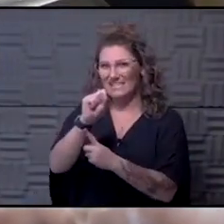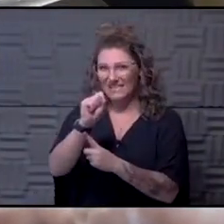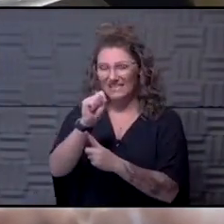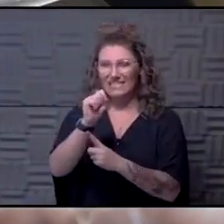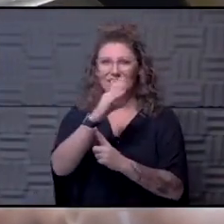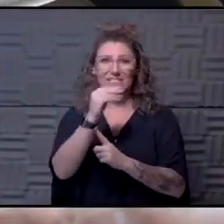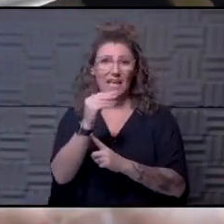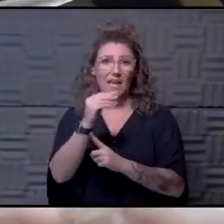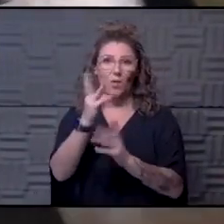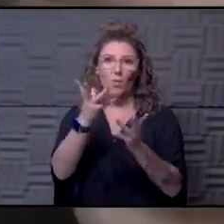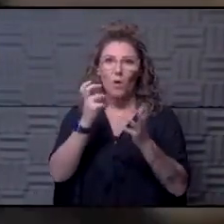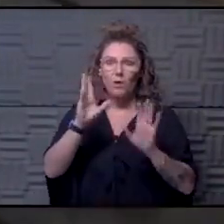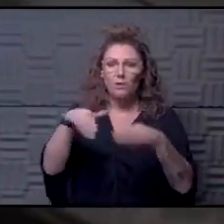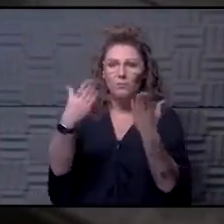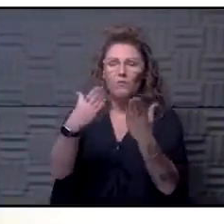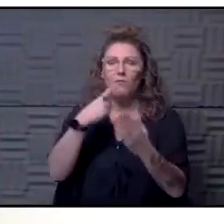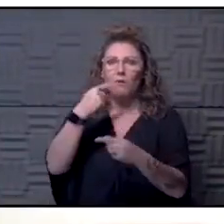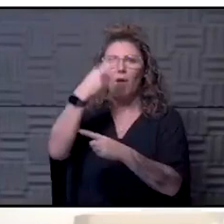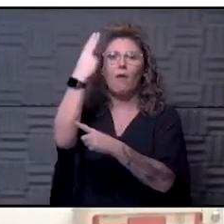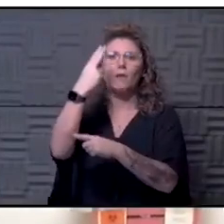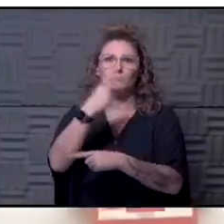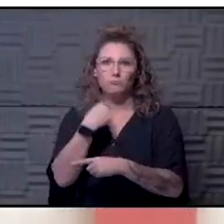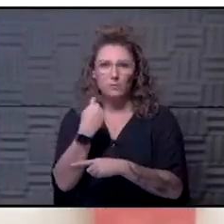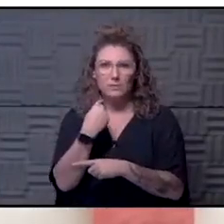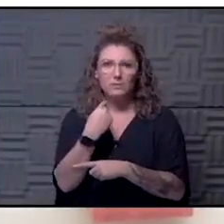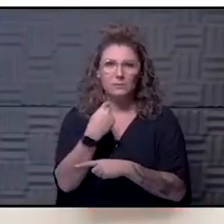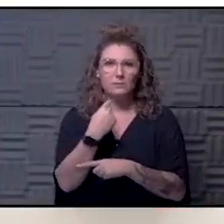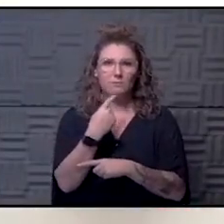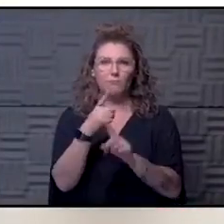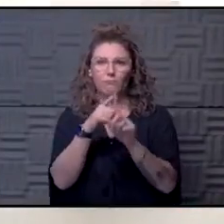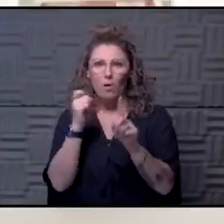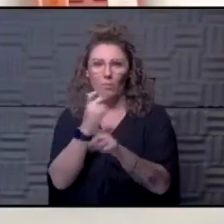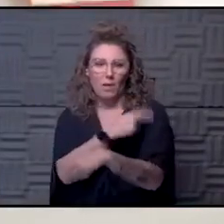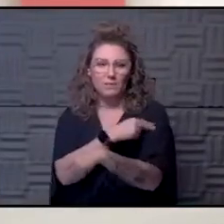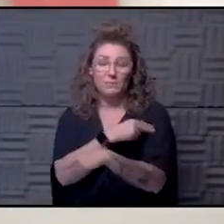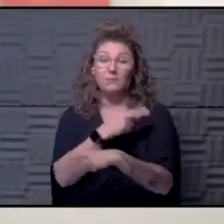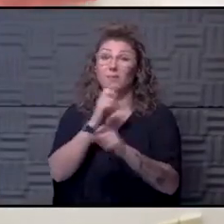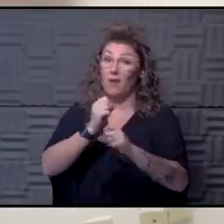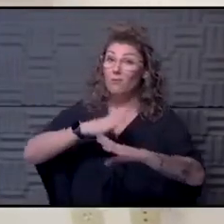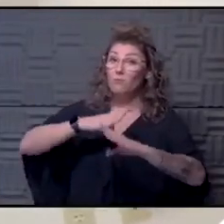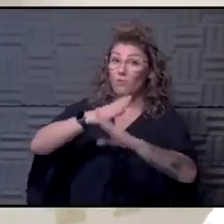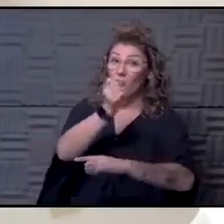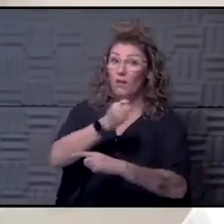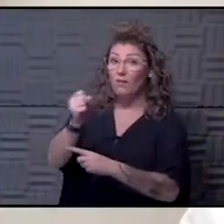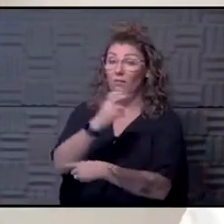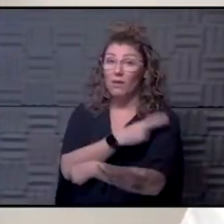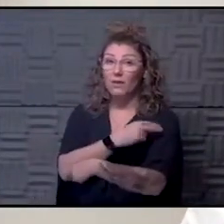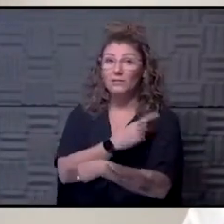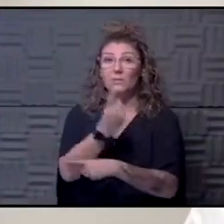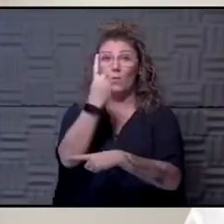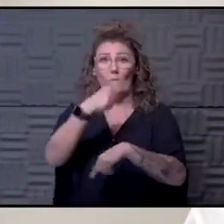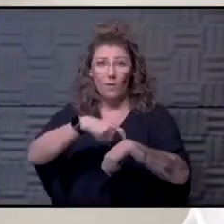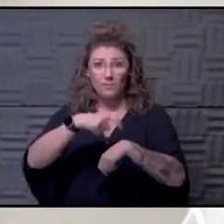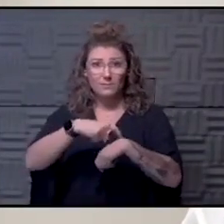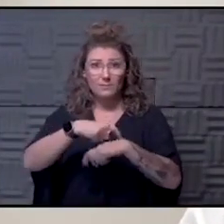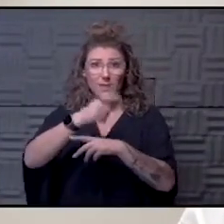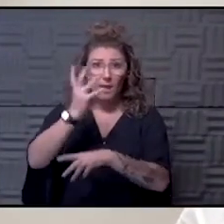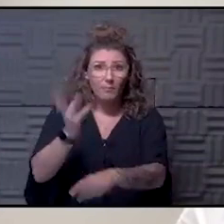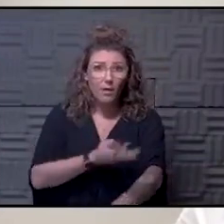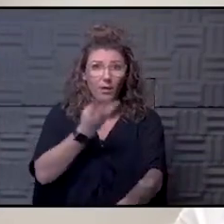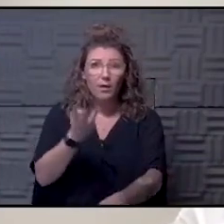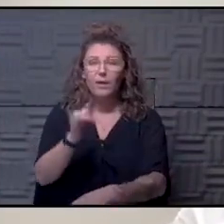those at highest risk of hospitalization because this can prevent hospitalization. It is a one-time infusion.